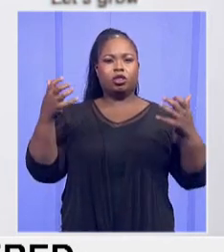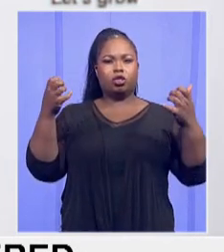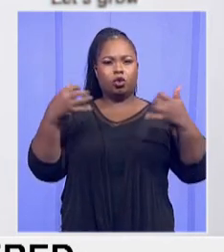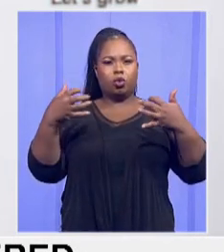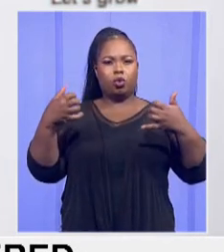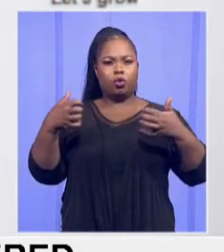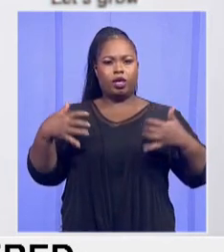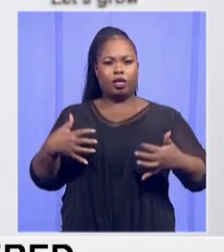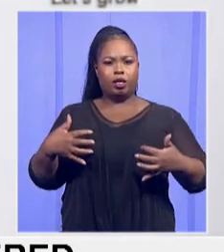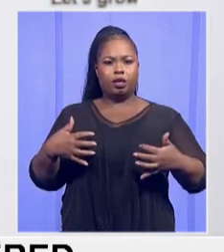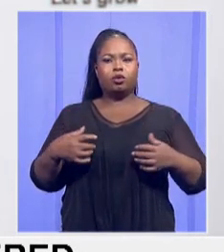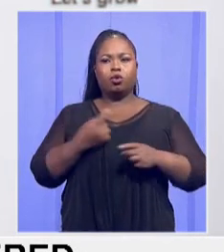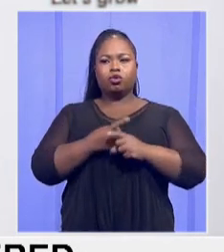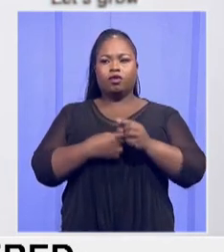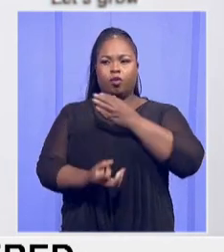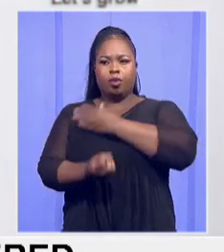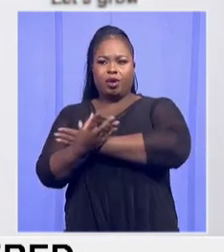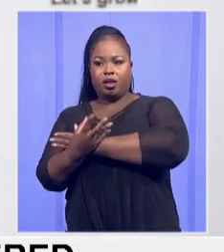Ngkumalanga.